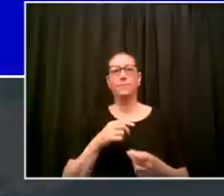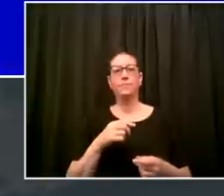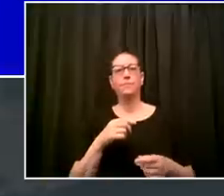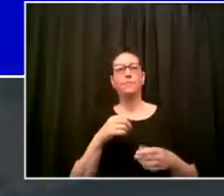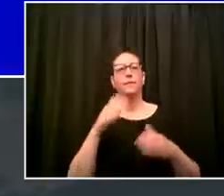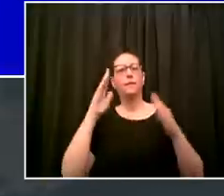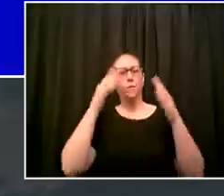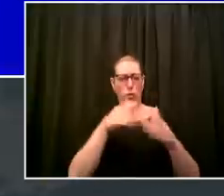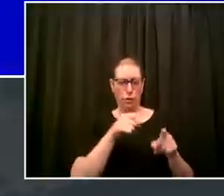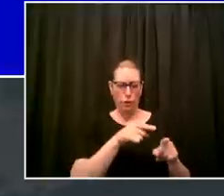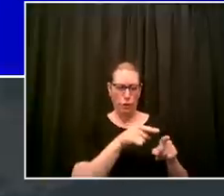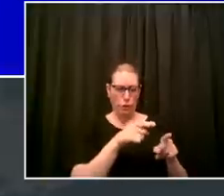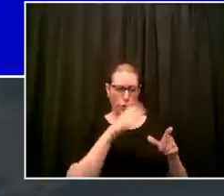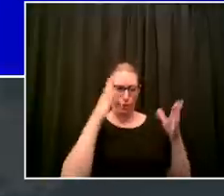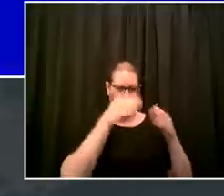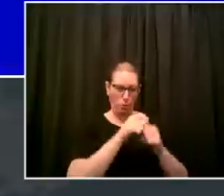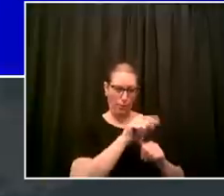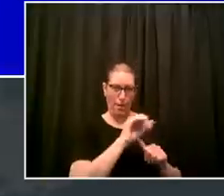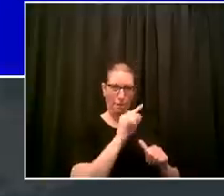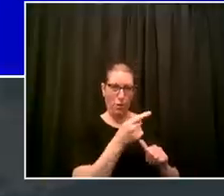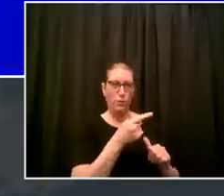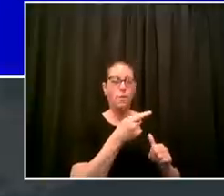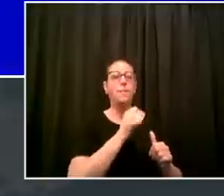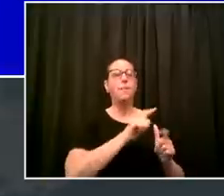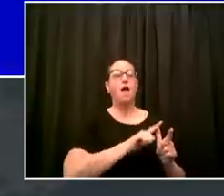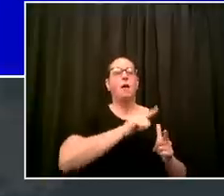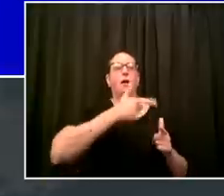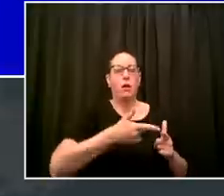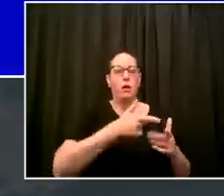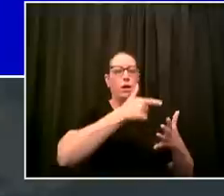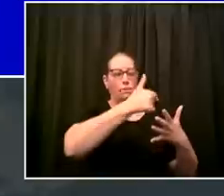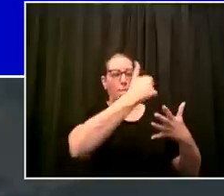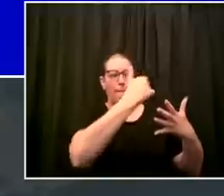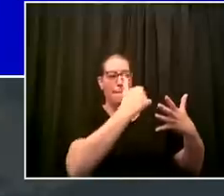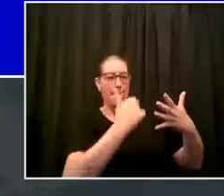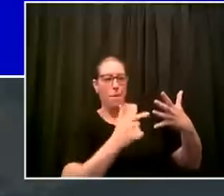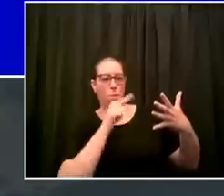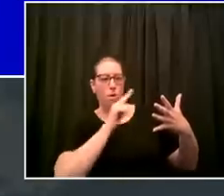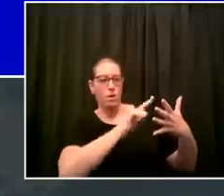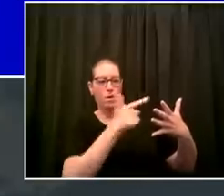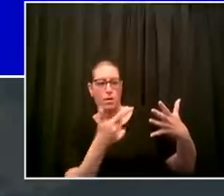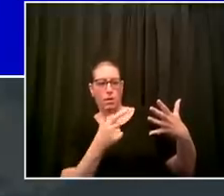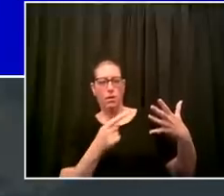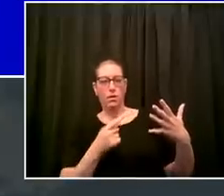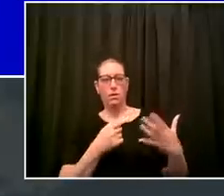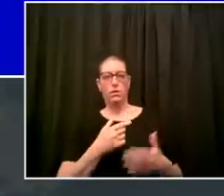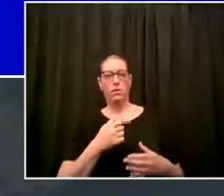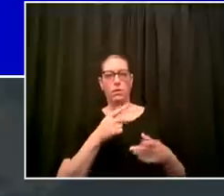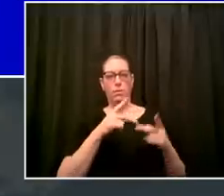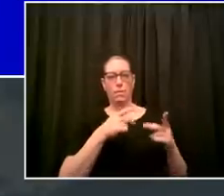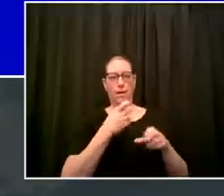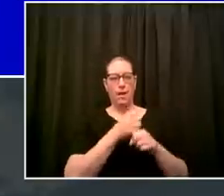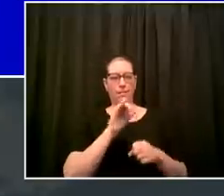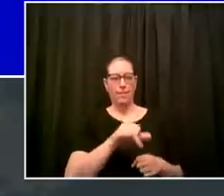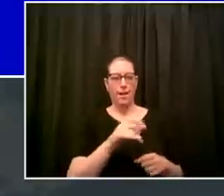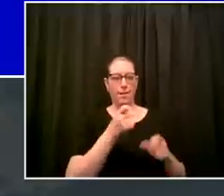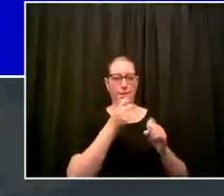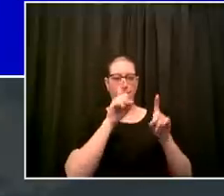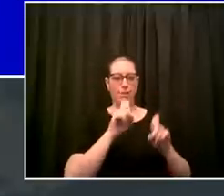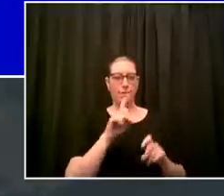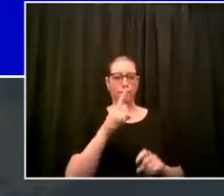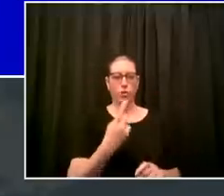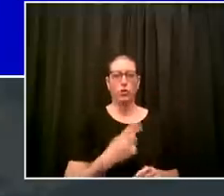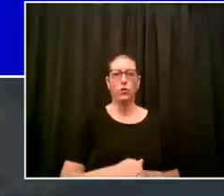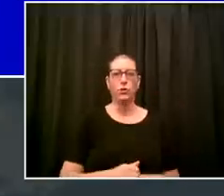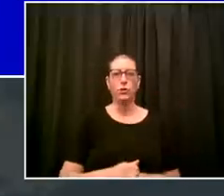ocme staff medical examiner's office those will be the first agencies reach you can sign up to get your test right away